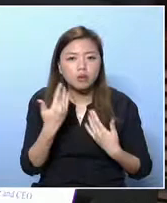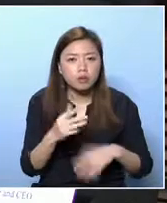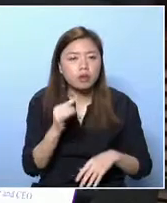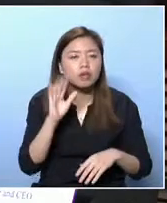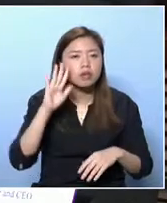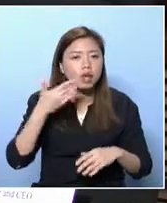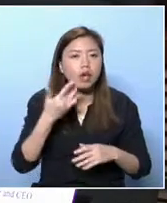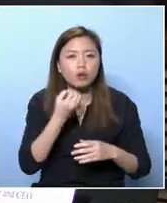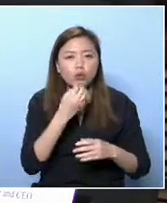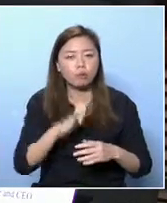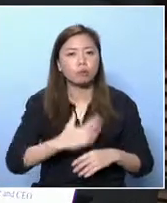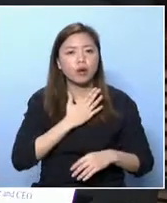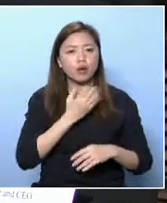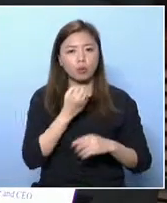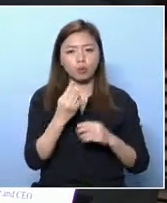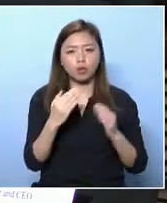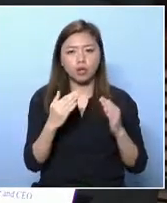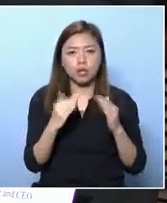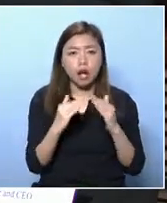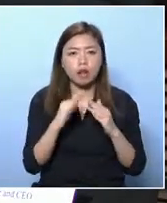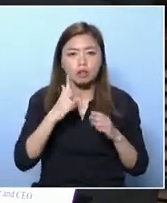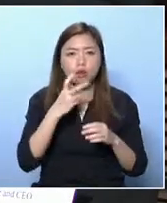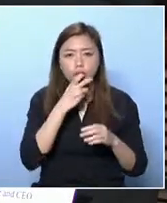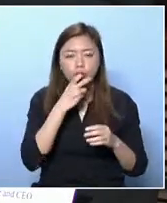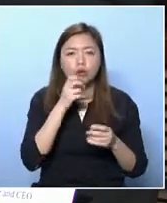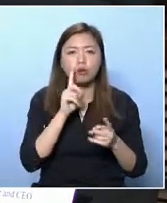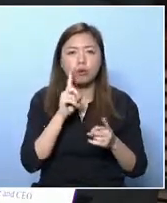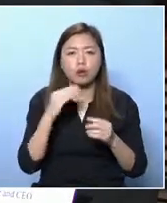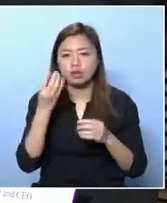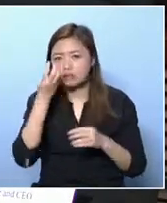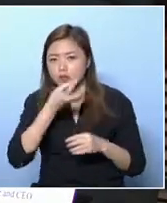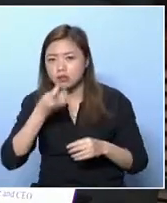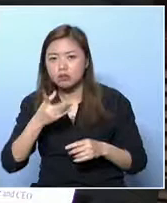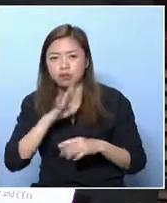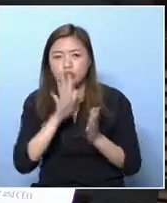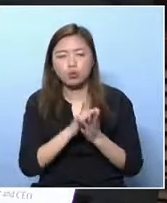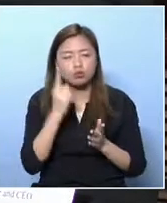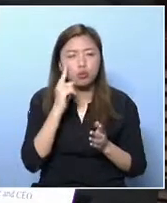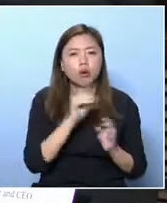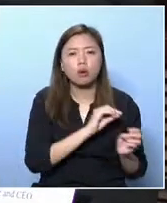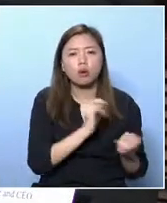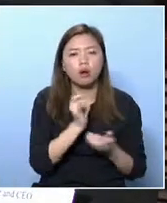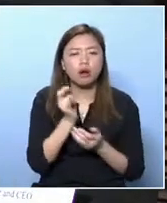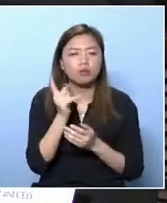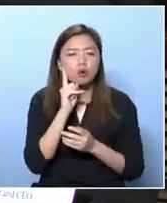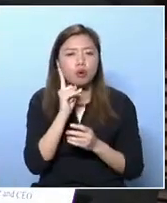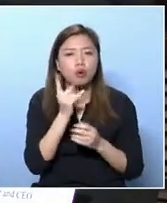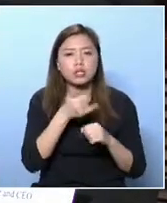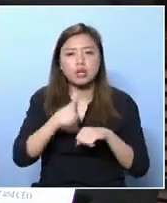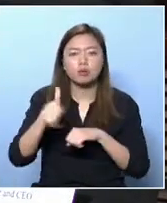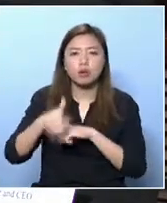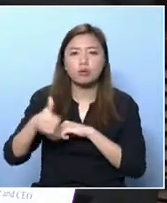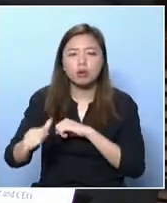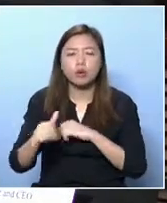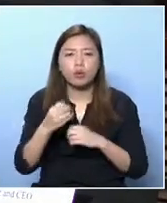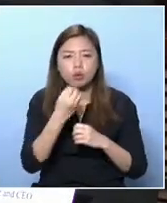because of discrimination. Now, we spend a lot of time at the government talking about how to improve the EM population, but we also need to